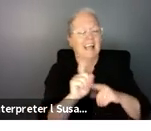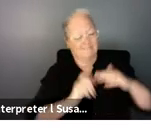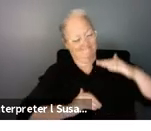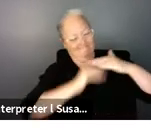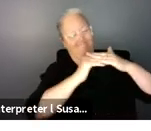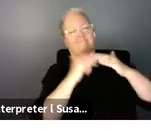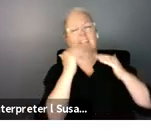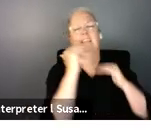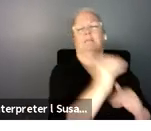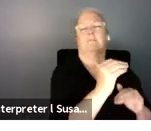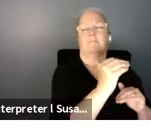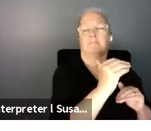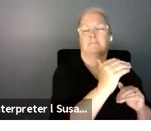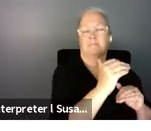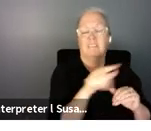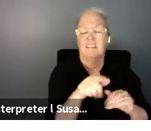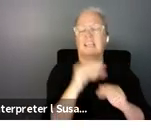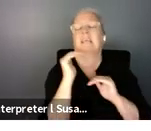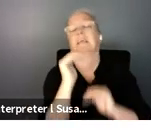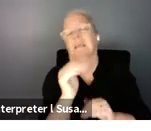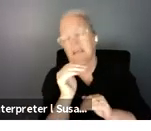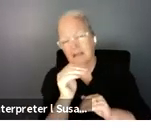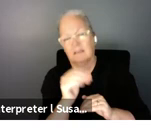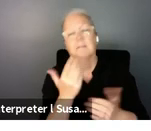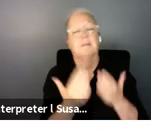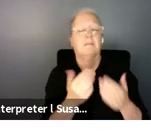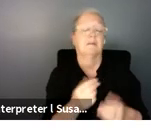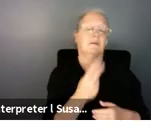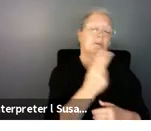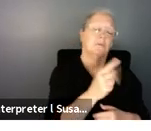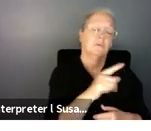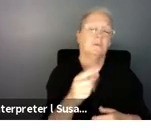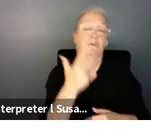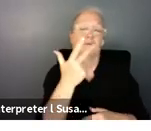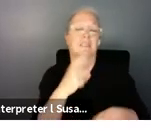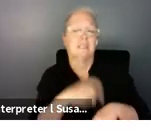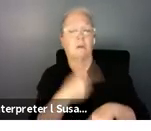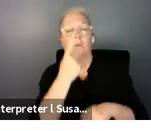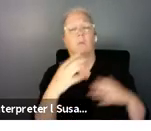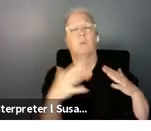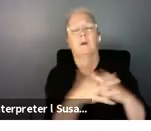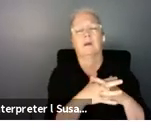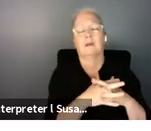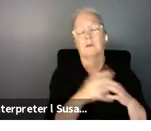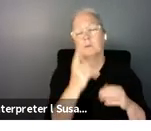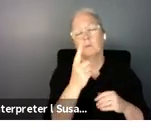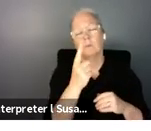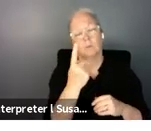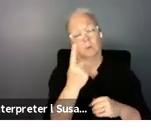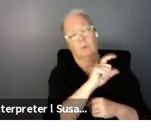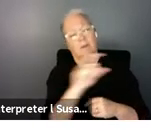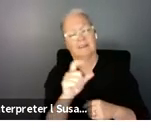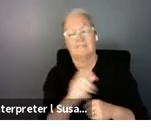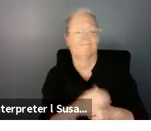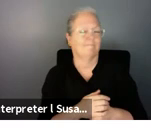of services that the visits are only sort of two to three times a week which isn't really sufficient uh for